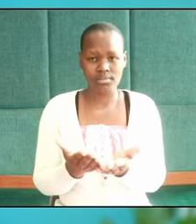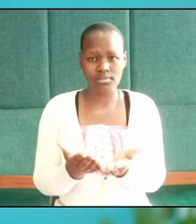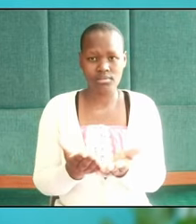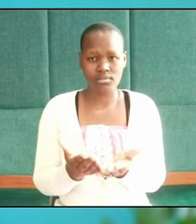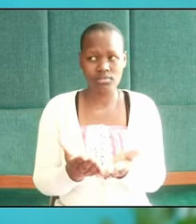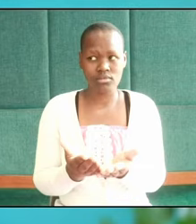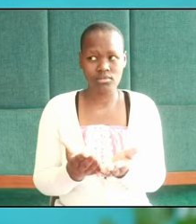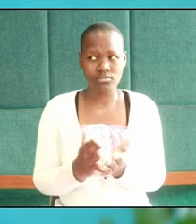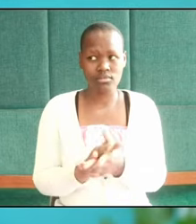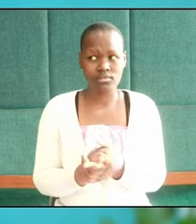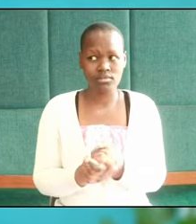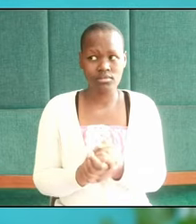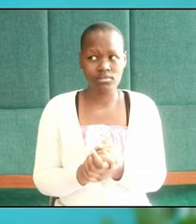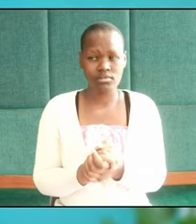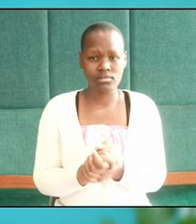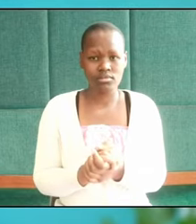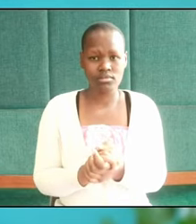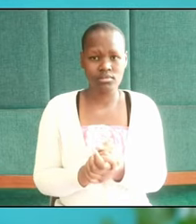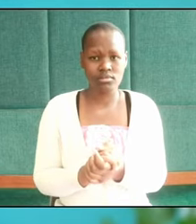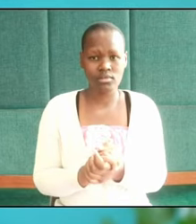The Horse and the Boy.